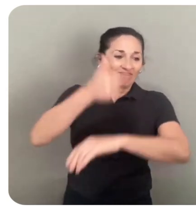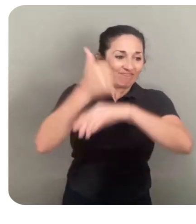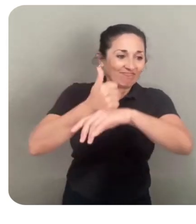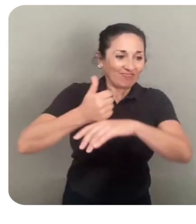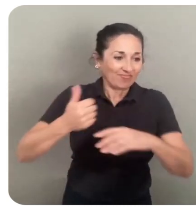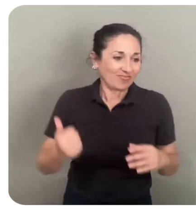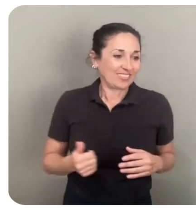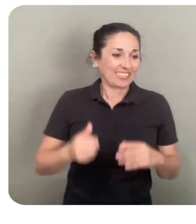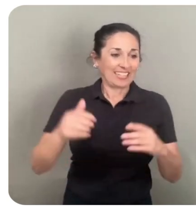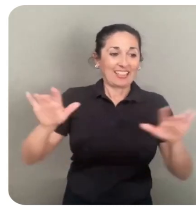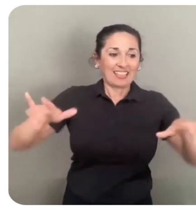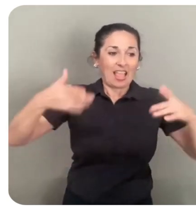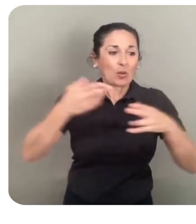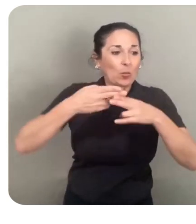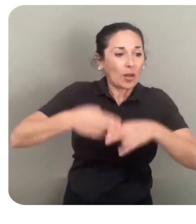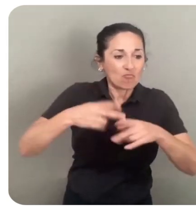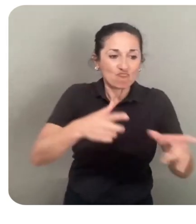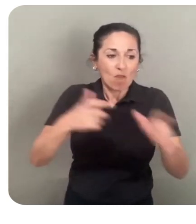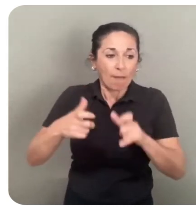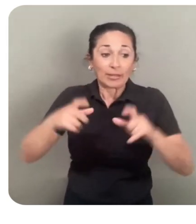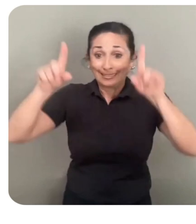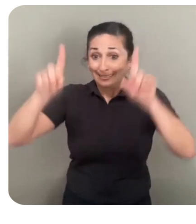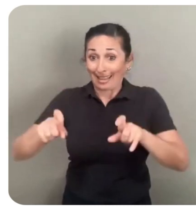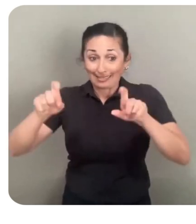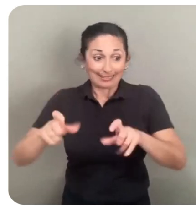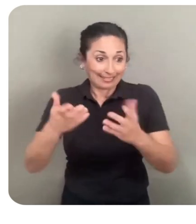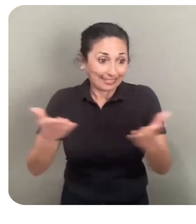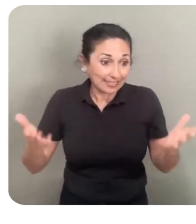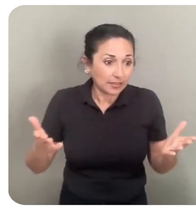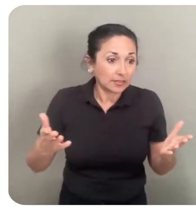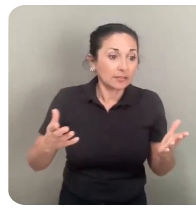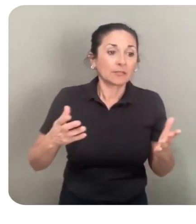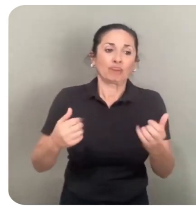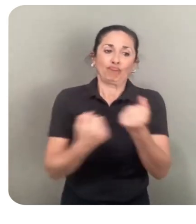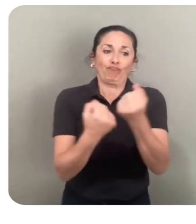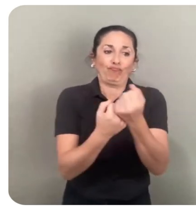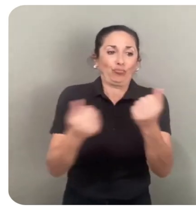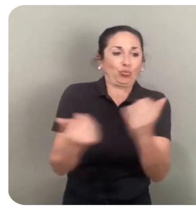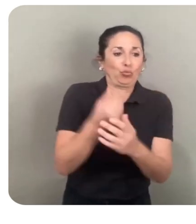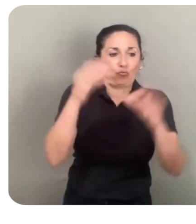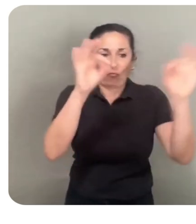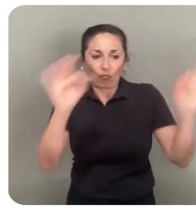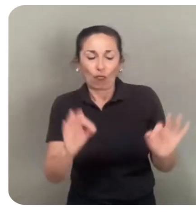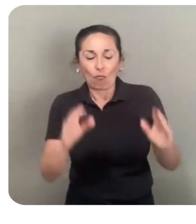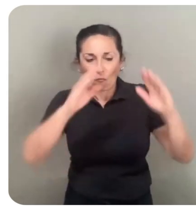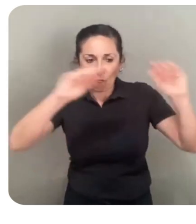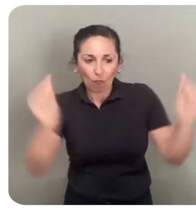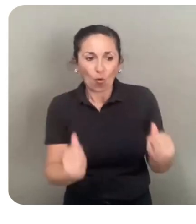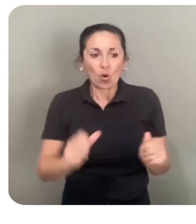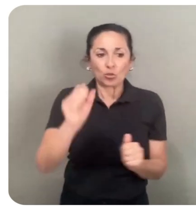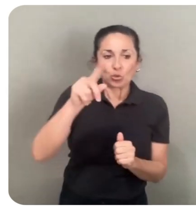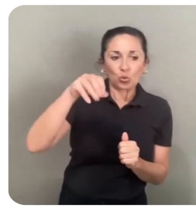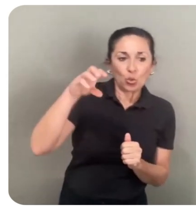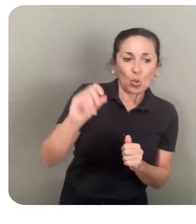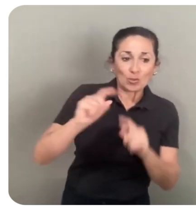fund supporting newly formed studios. Teams that have been accepted into the program are designing and building their next games with our